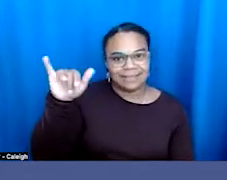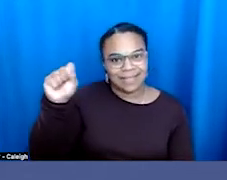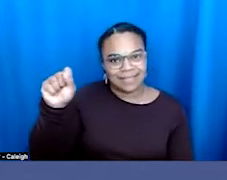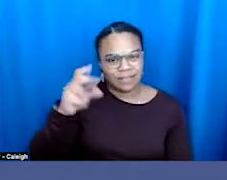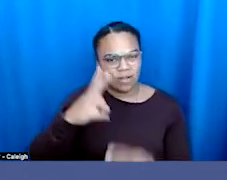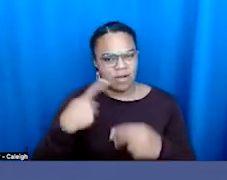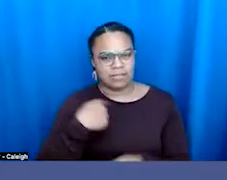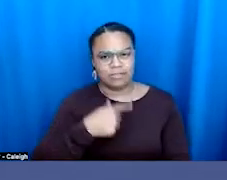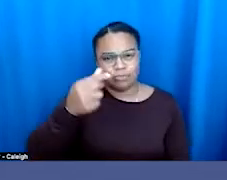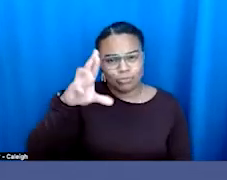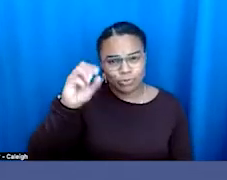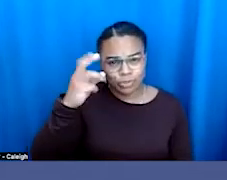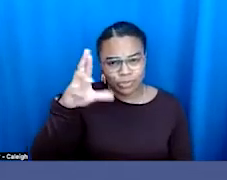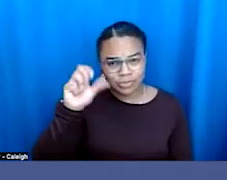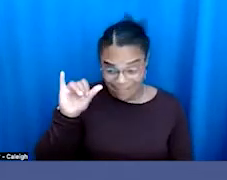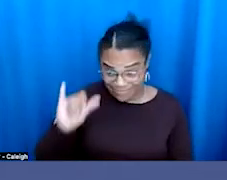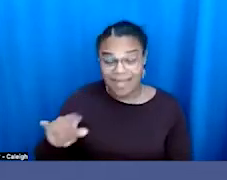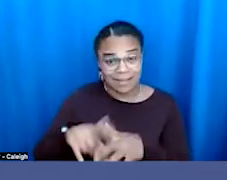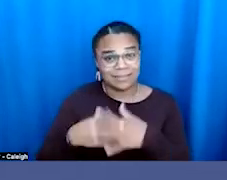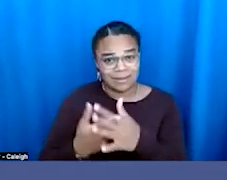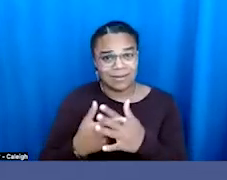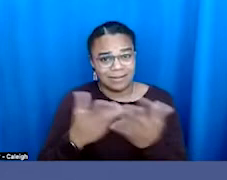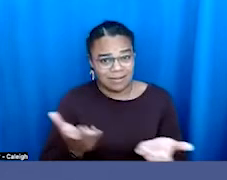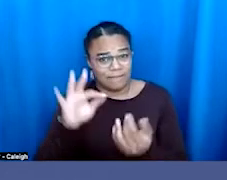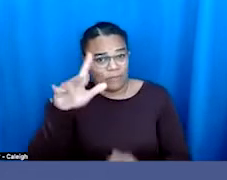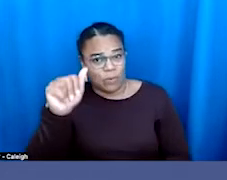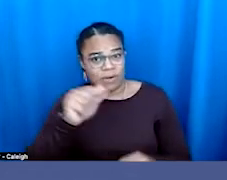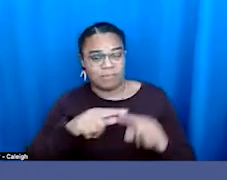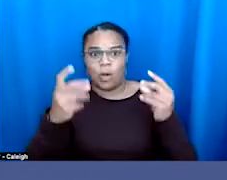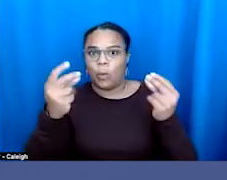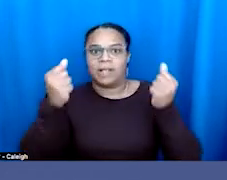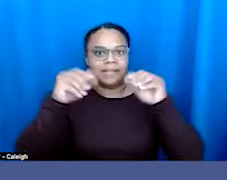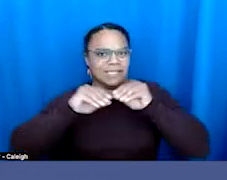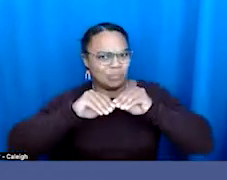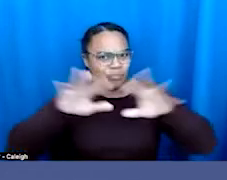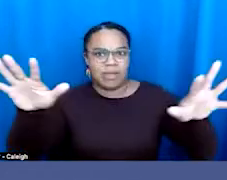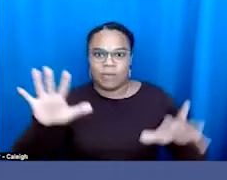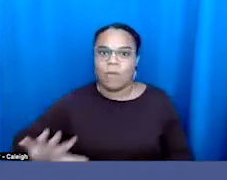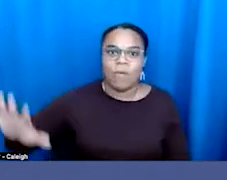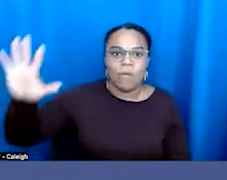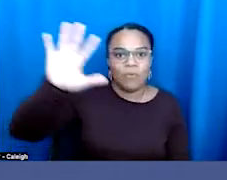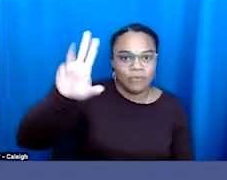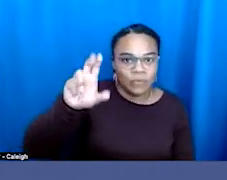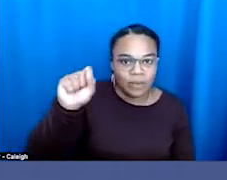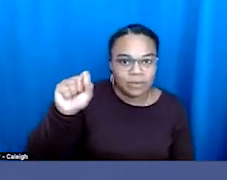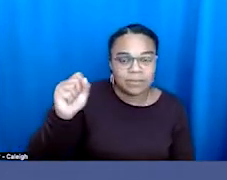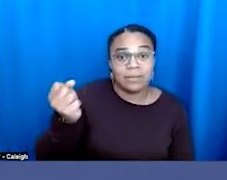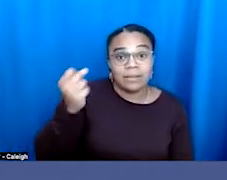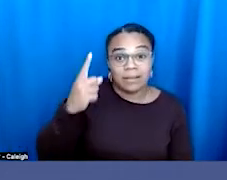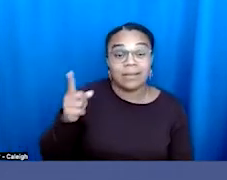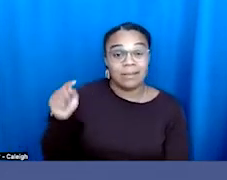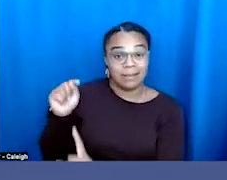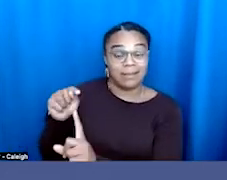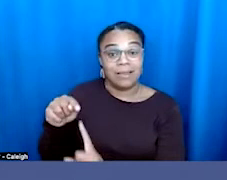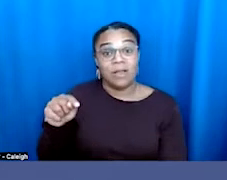but quickly spread nationwide. It's important for us to remember that when she came to power, she was assisted